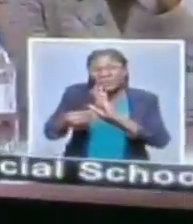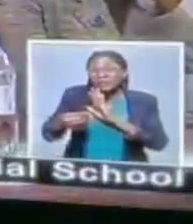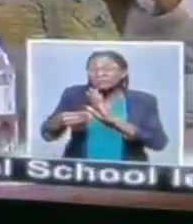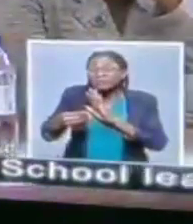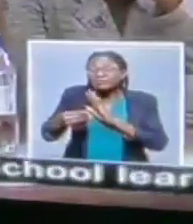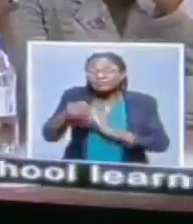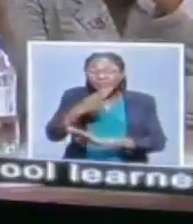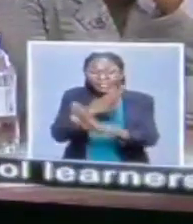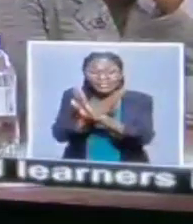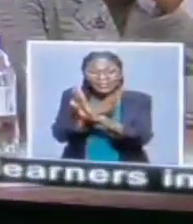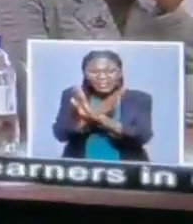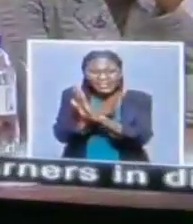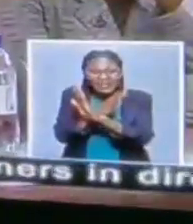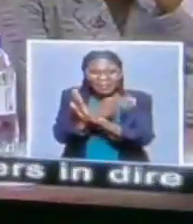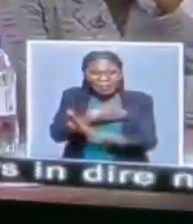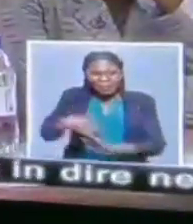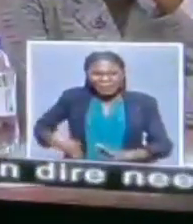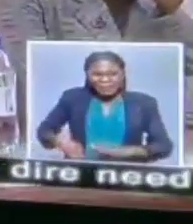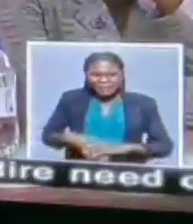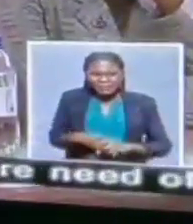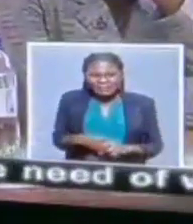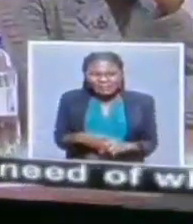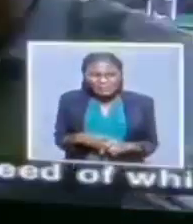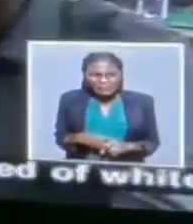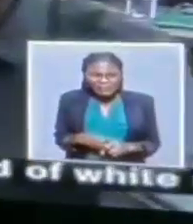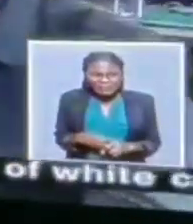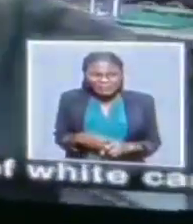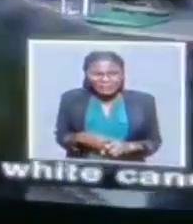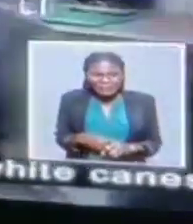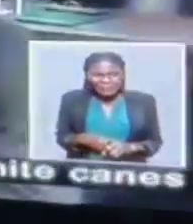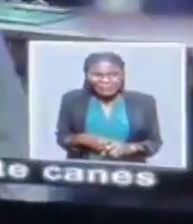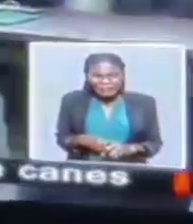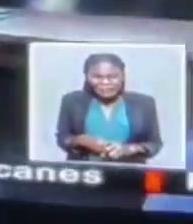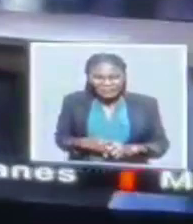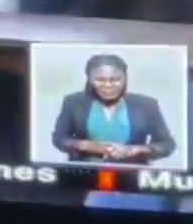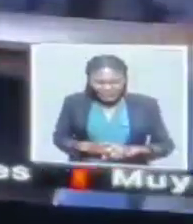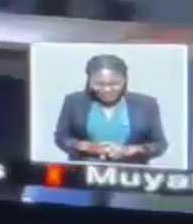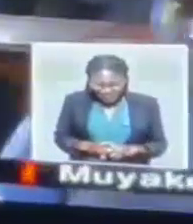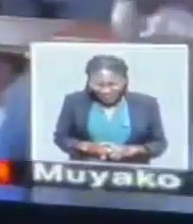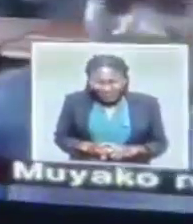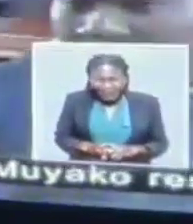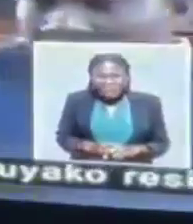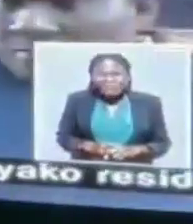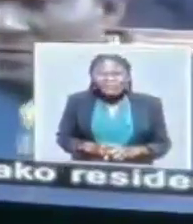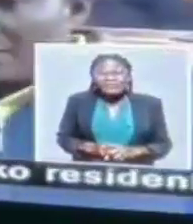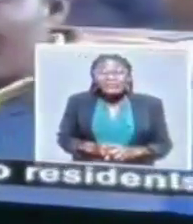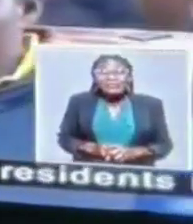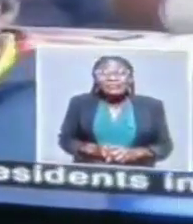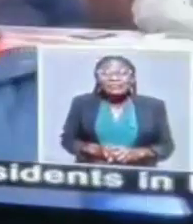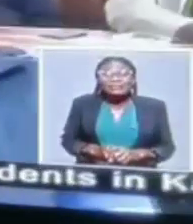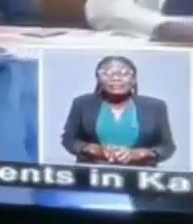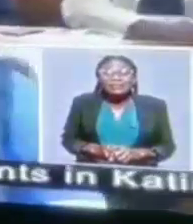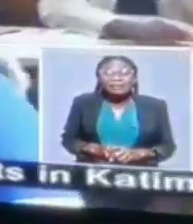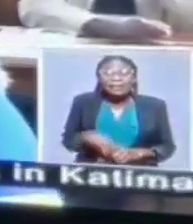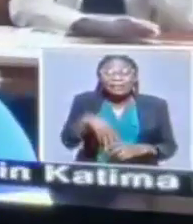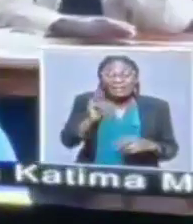Kakayenda Achiremo, and the recurring Rassoto Prime Minister,